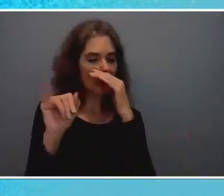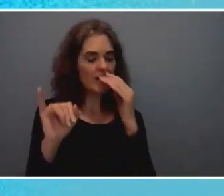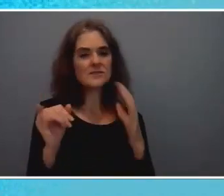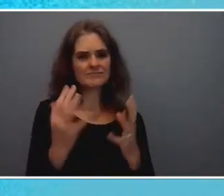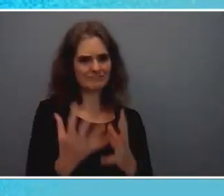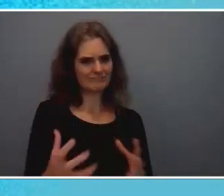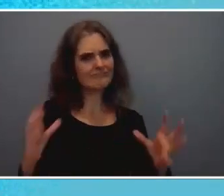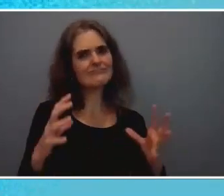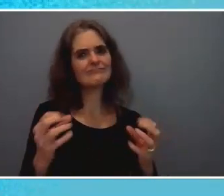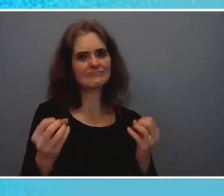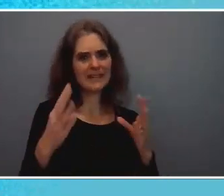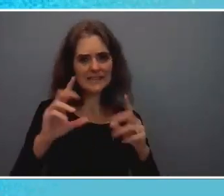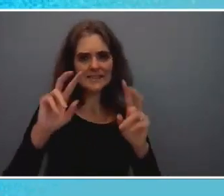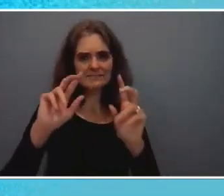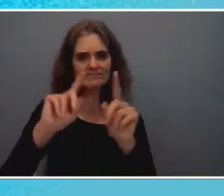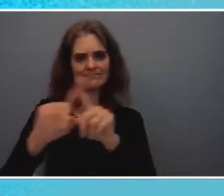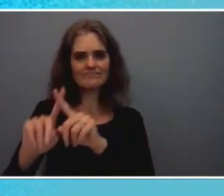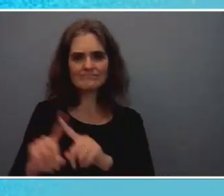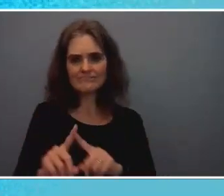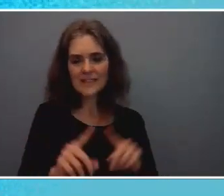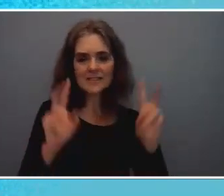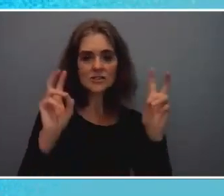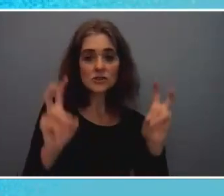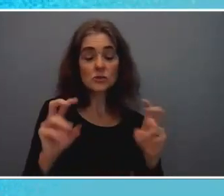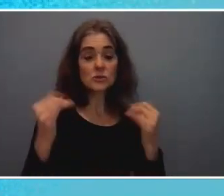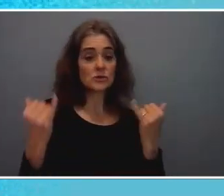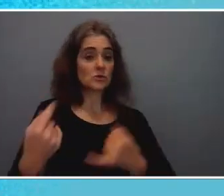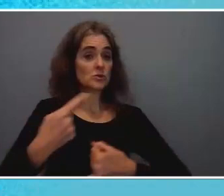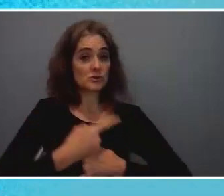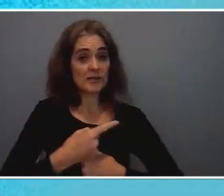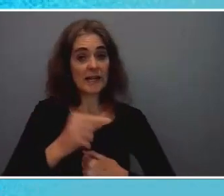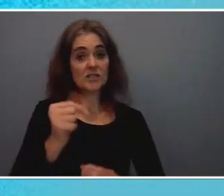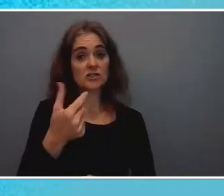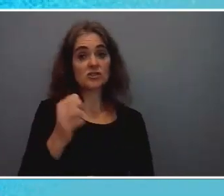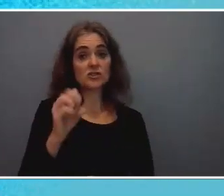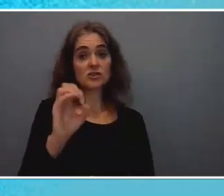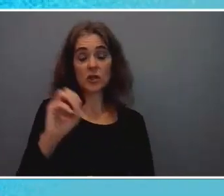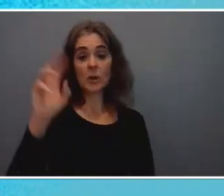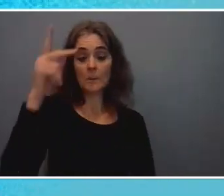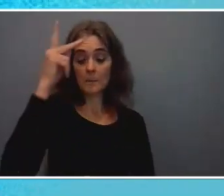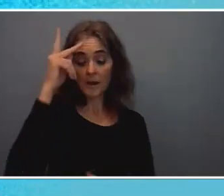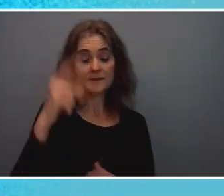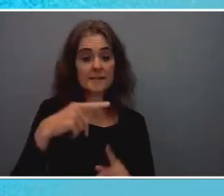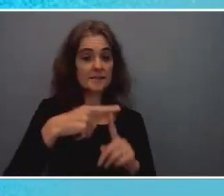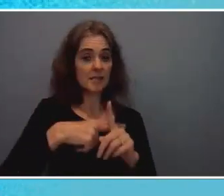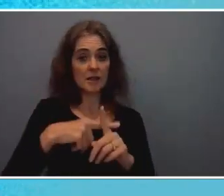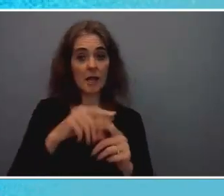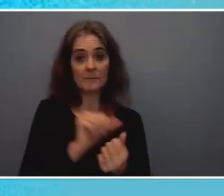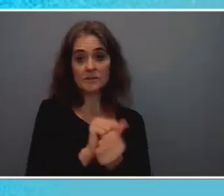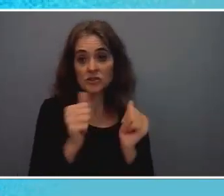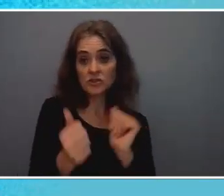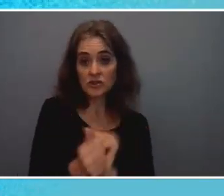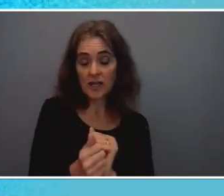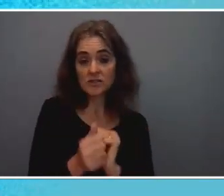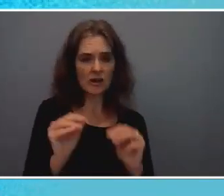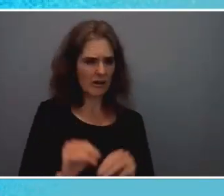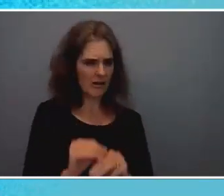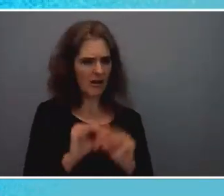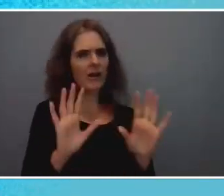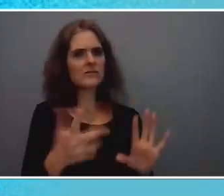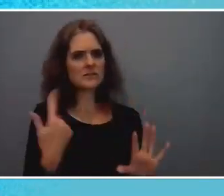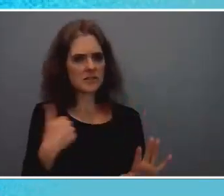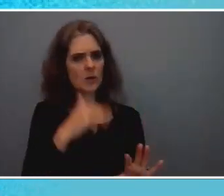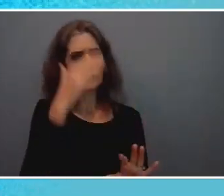know today we're trying to cover geopolitics and climate change obviously we know there's responsible AI